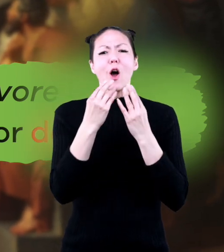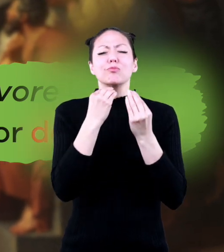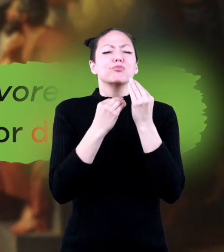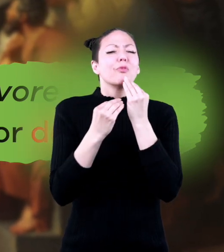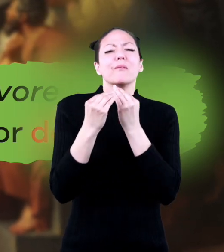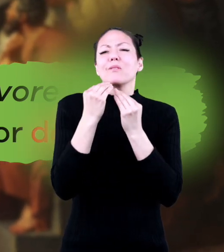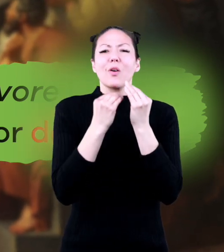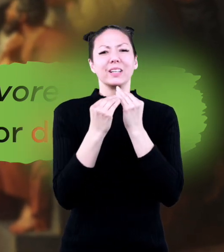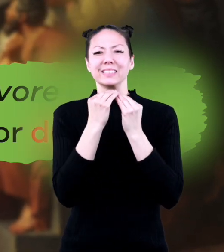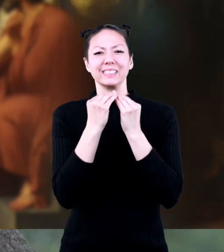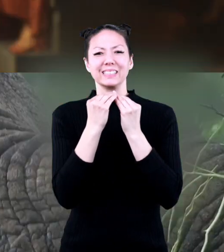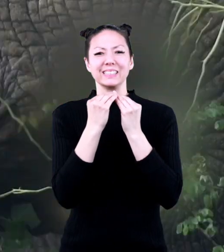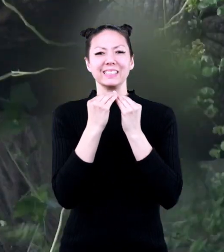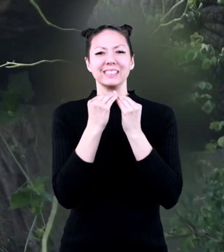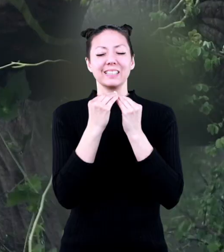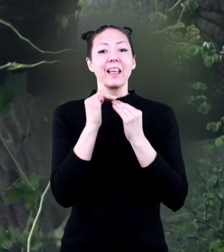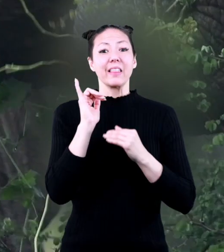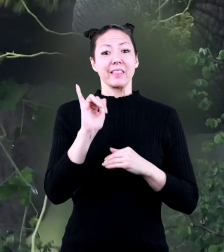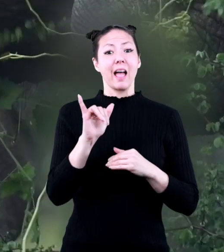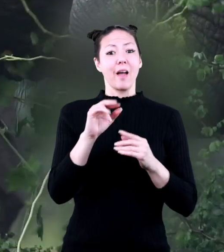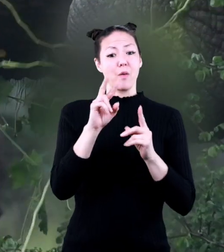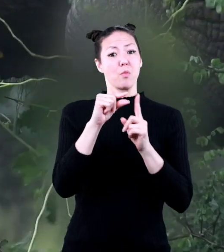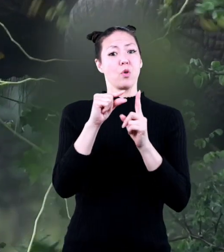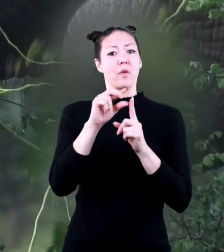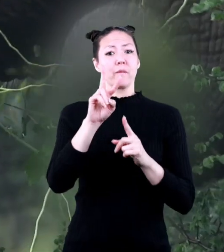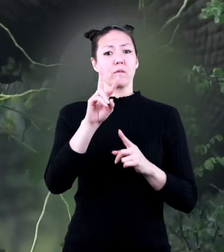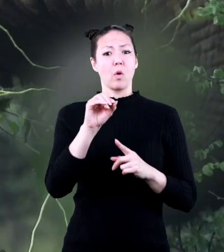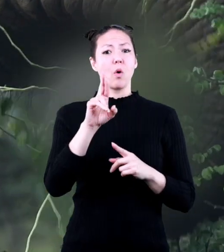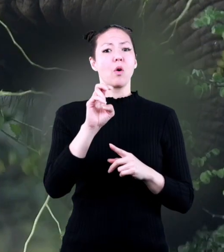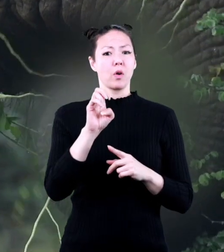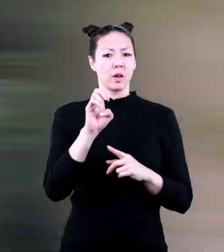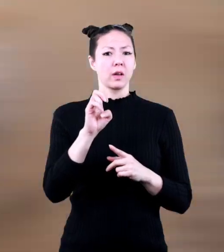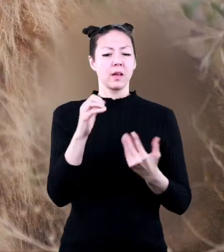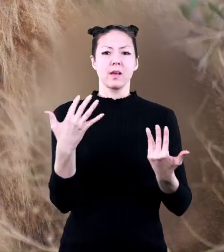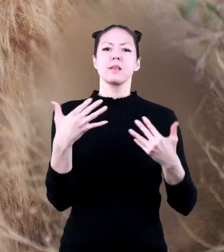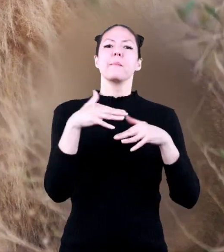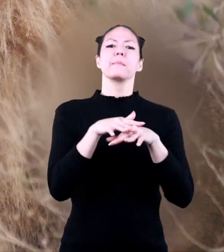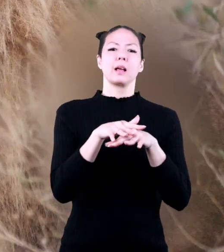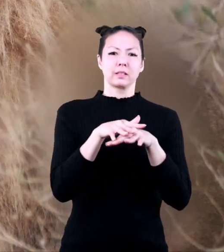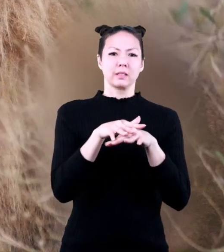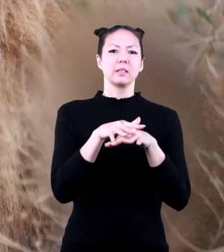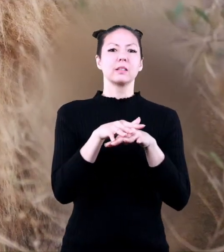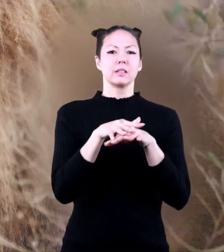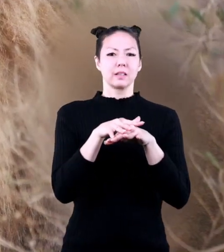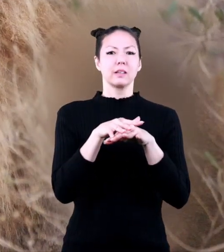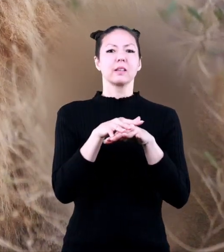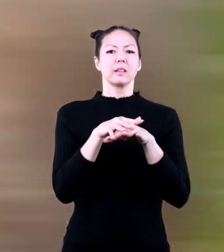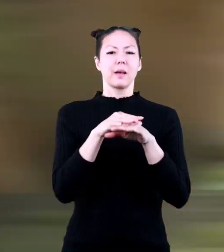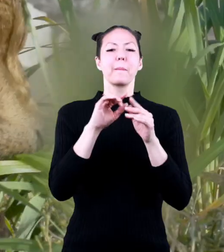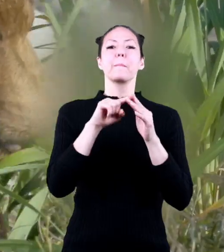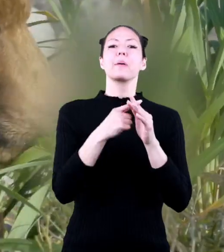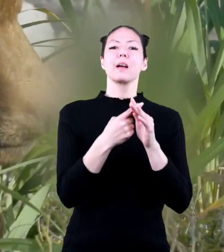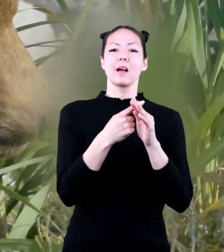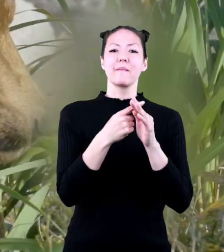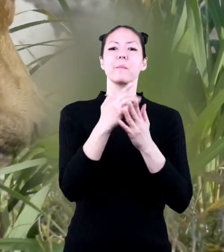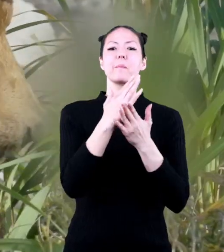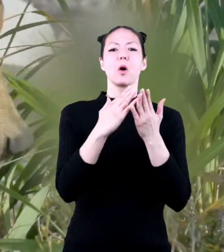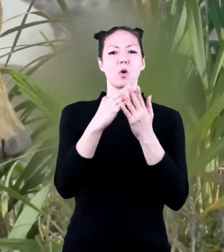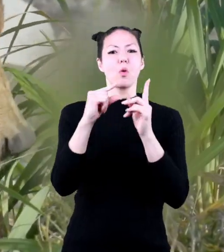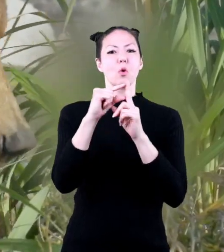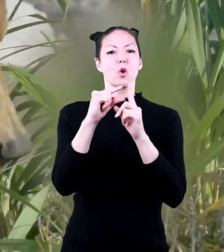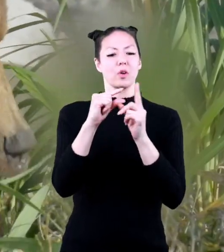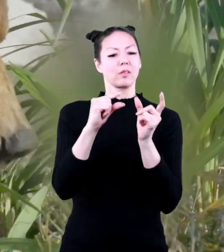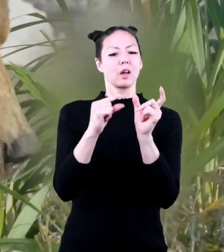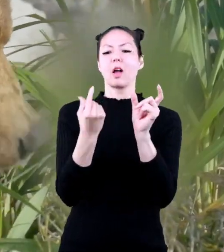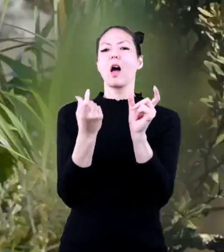or devour. In this case, vor is combined with the prefixes, or beginning